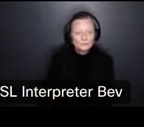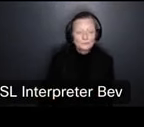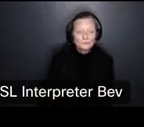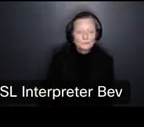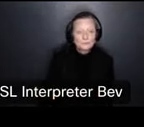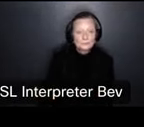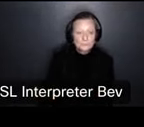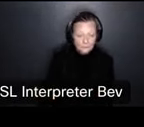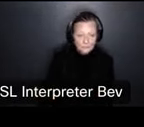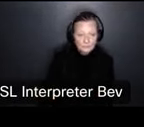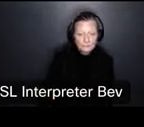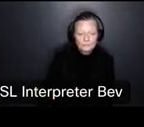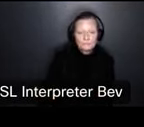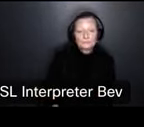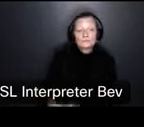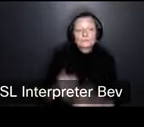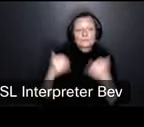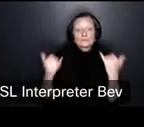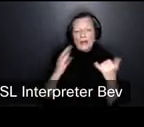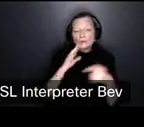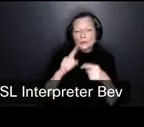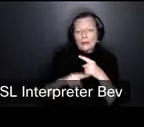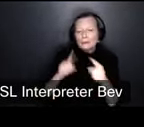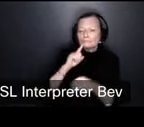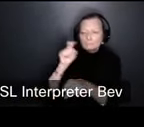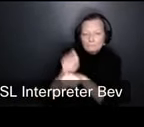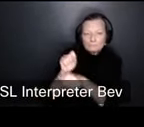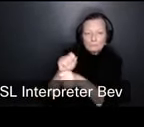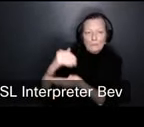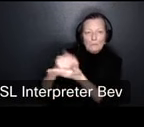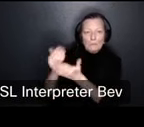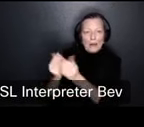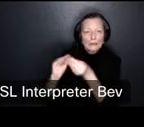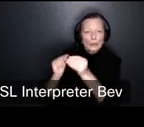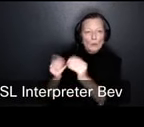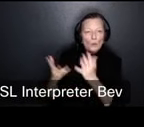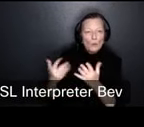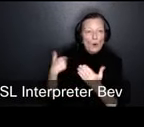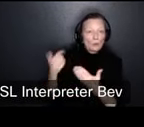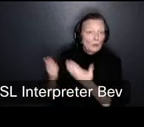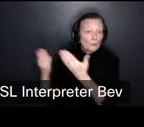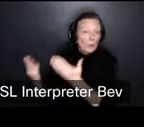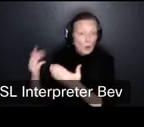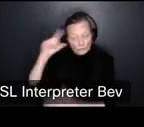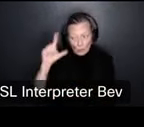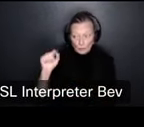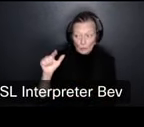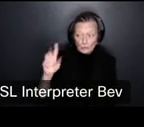so last but not least i'm going to get into the actual budget numbers that we're proposing uh coming up for the 24 25 school year